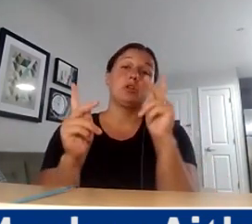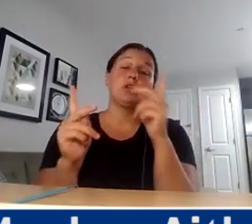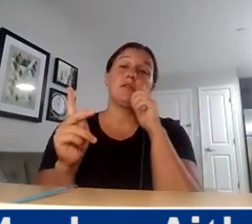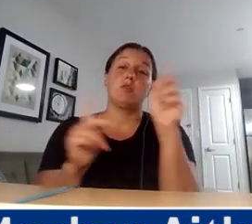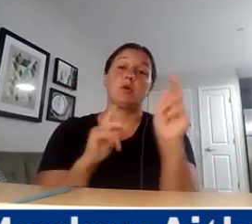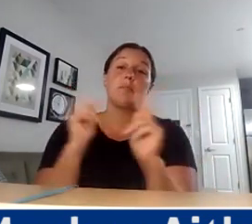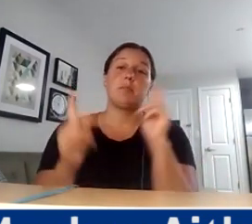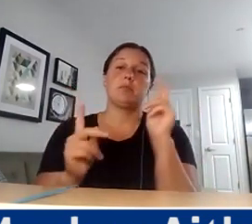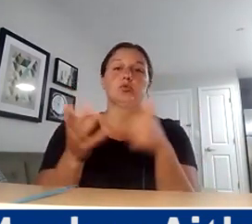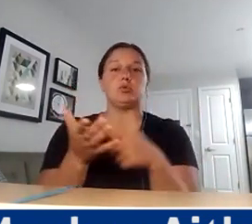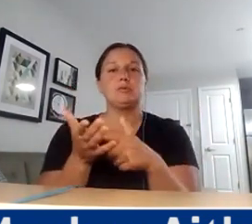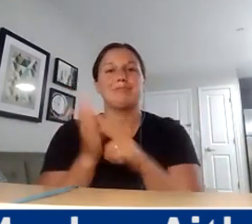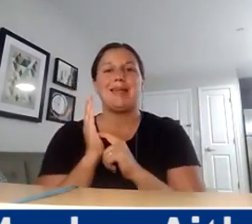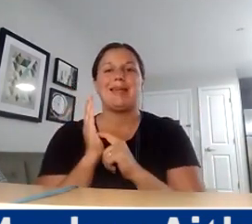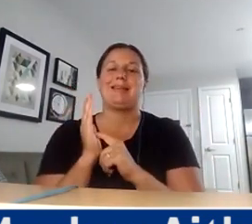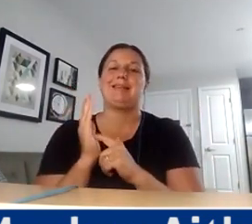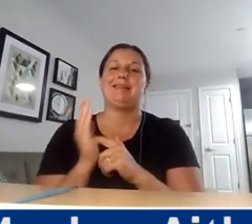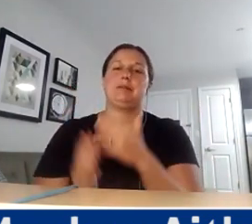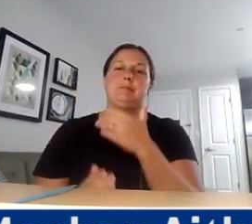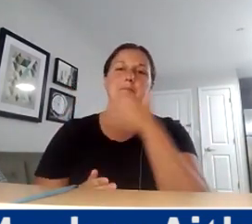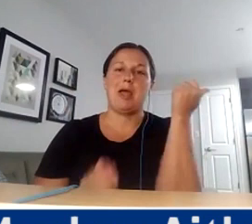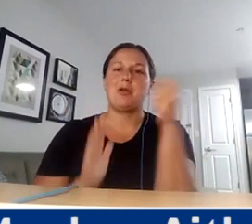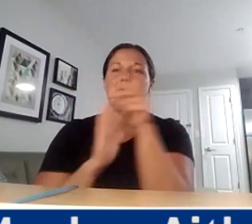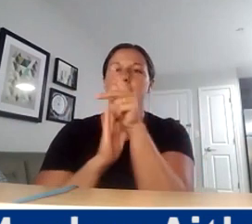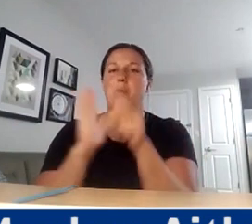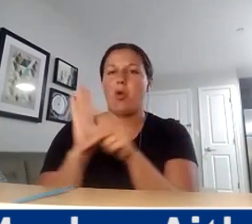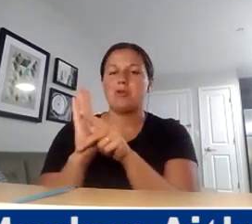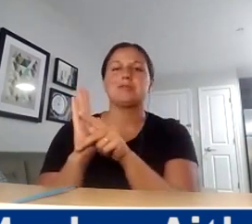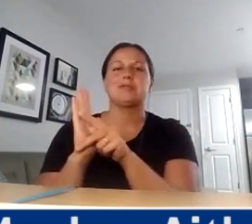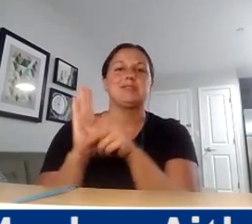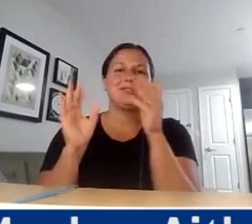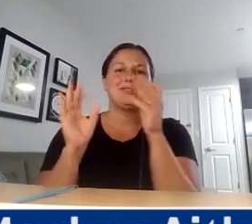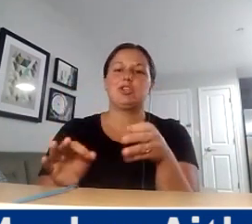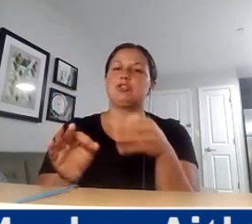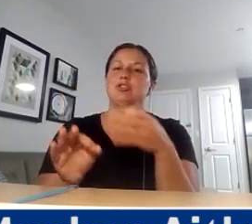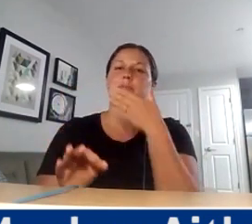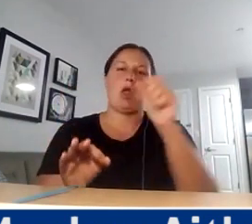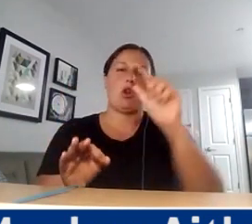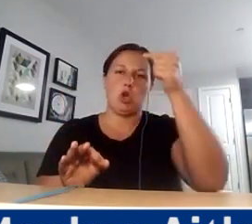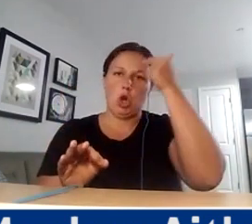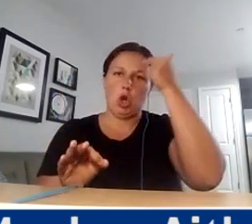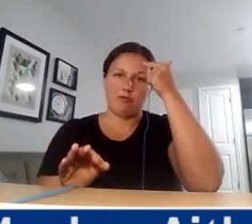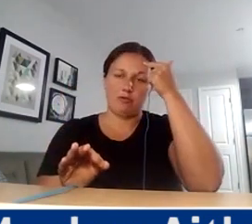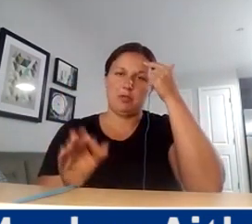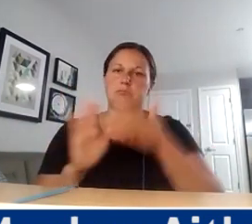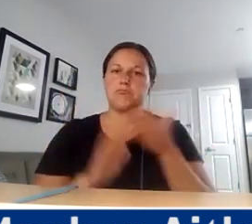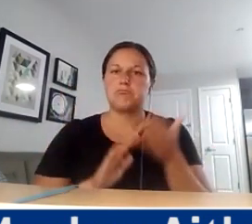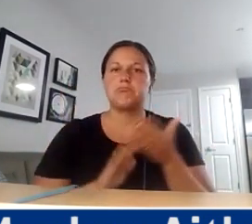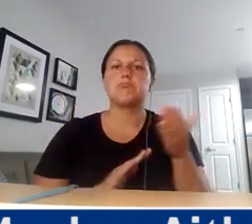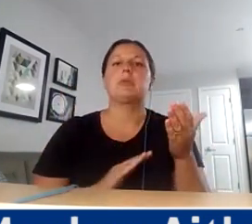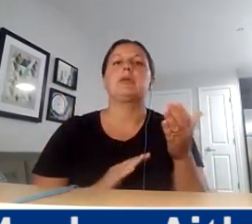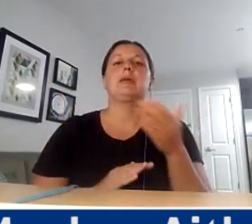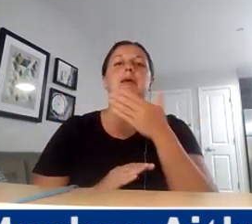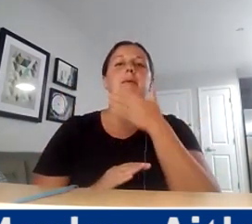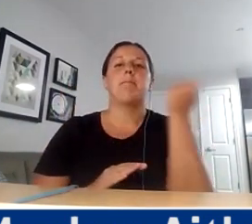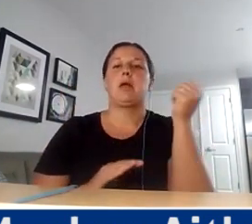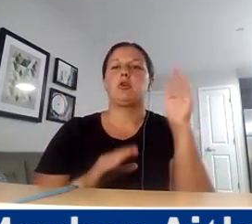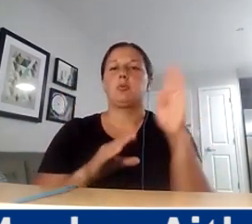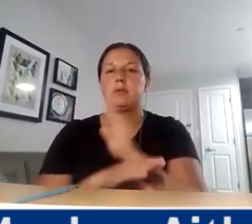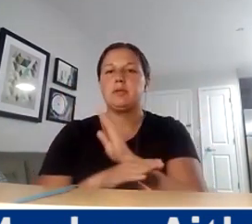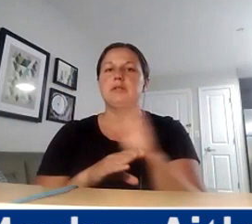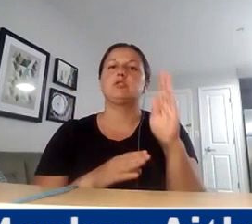to demand better policy making and better governance and, you know, better, you know, corporate social